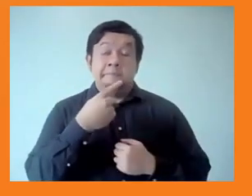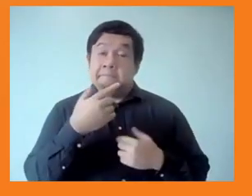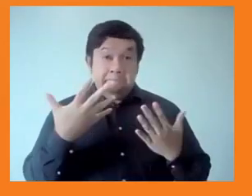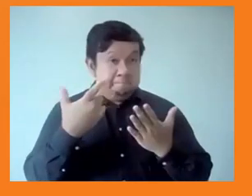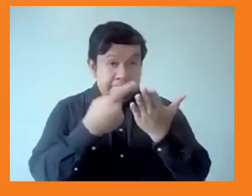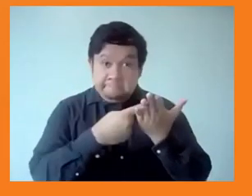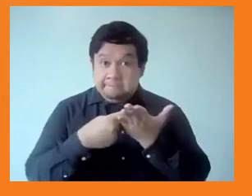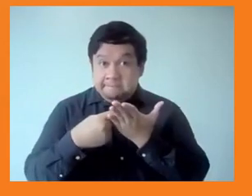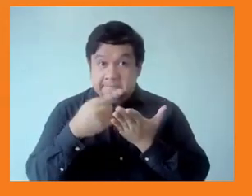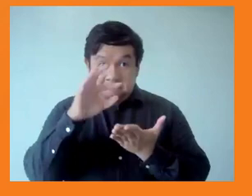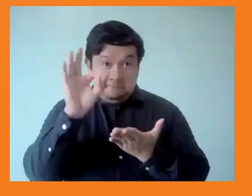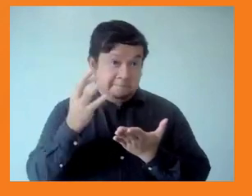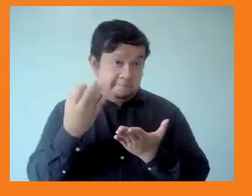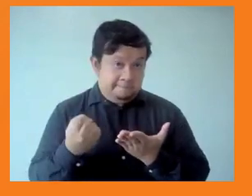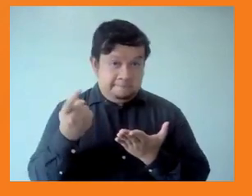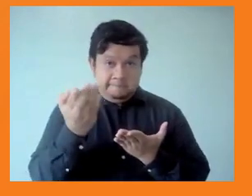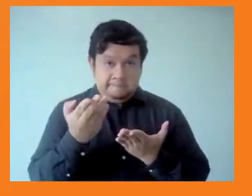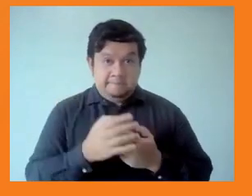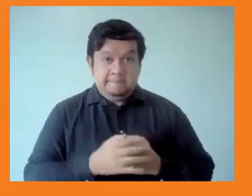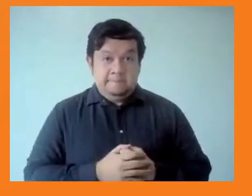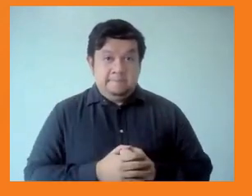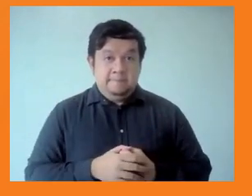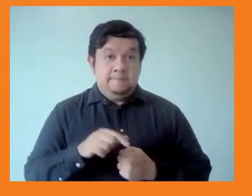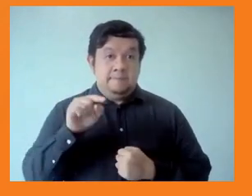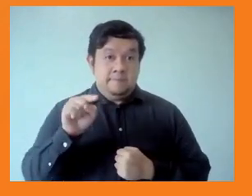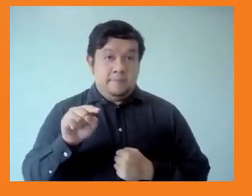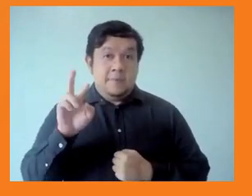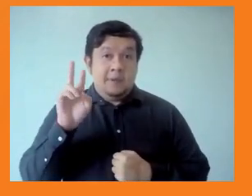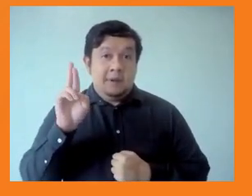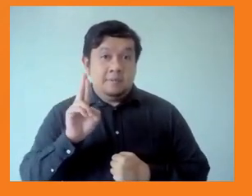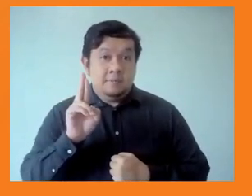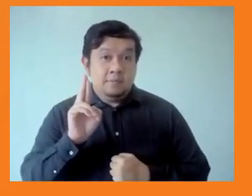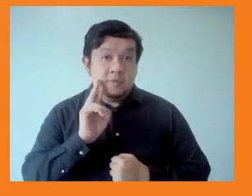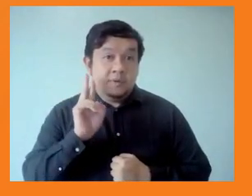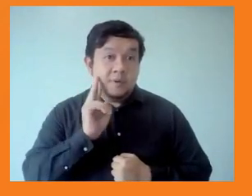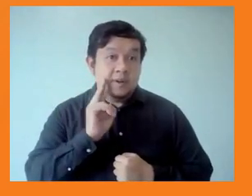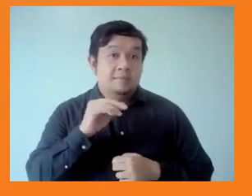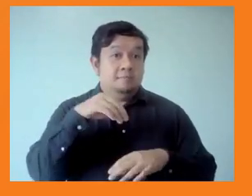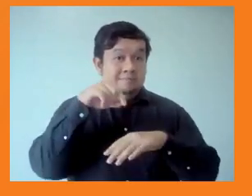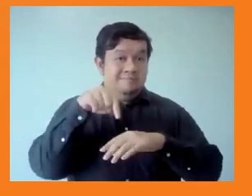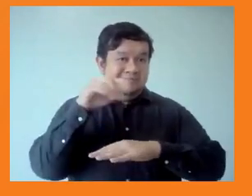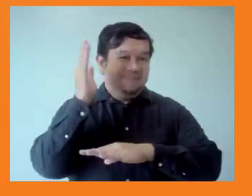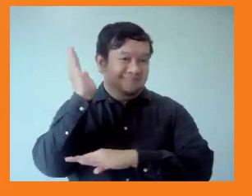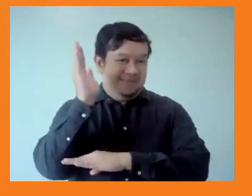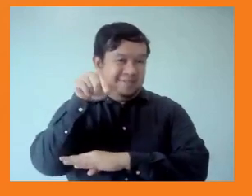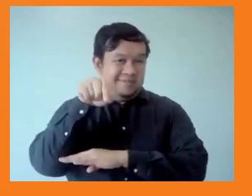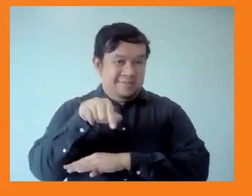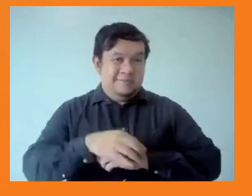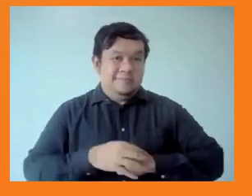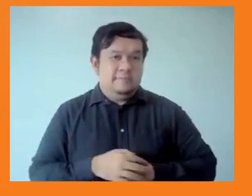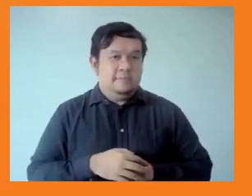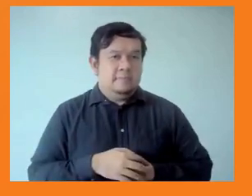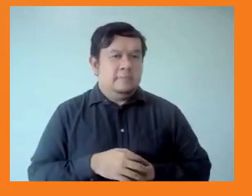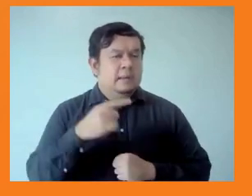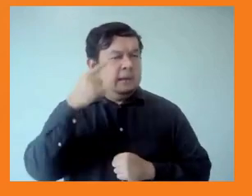Sure. So, actually, I wanted to include this in my slide, but with the 15-minute mark, I had to get rid of it. I think when